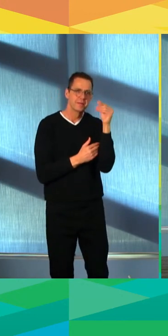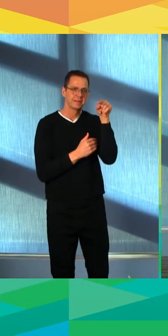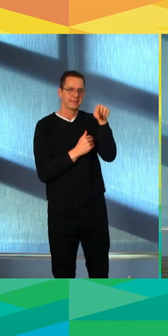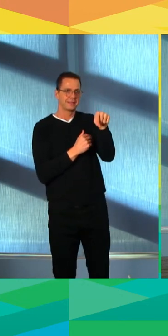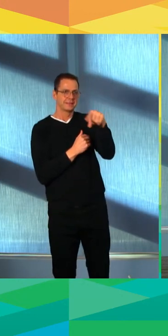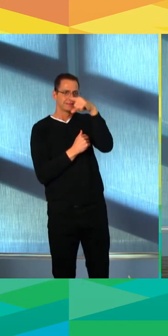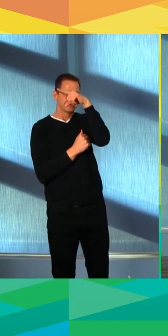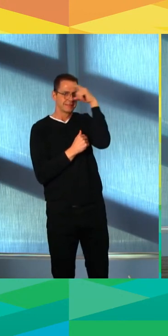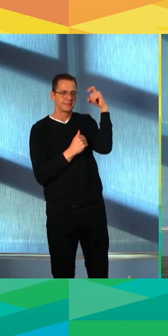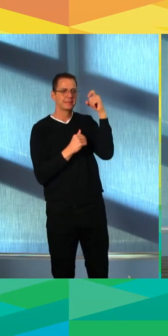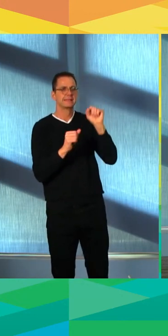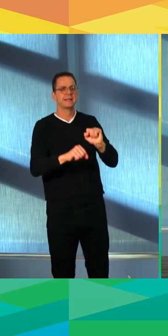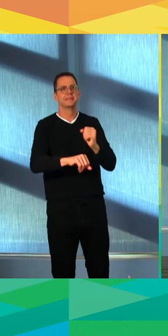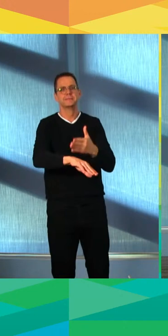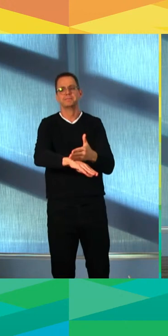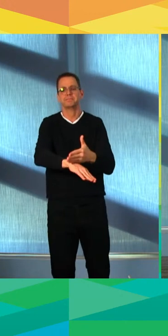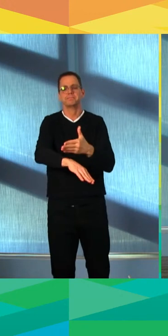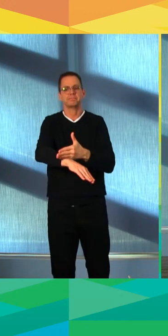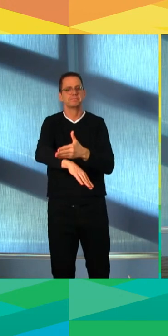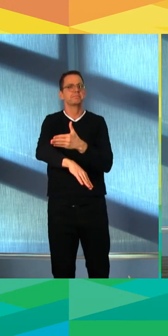Jeremy, do you have a follow-up to that?